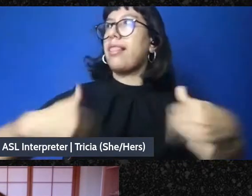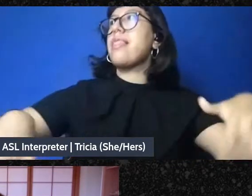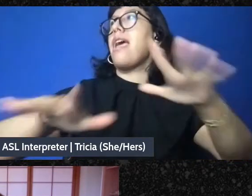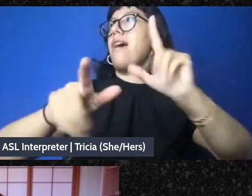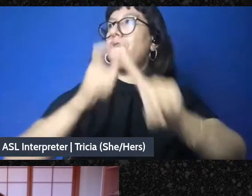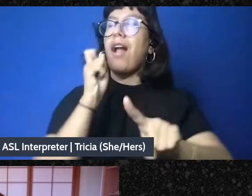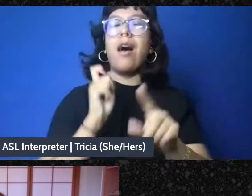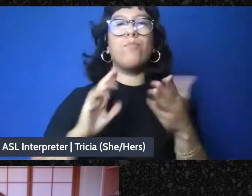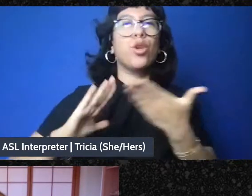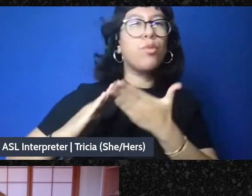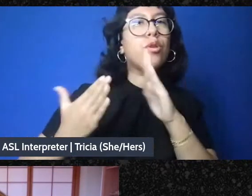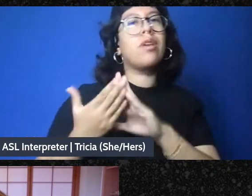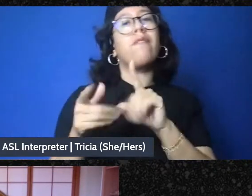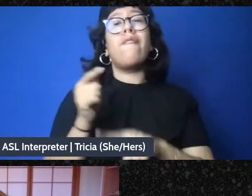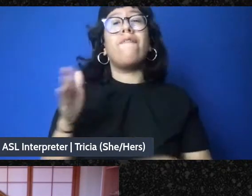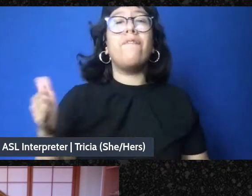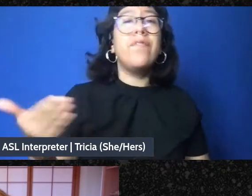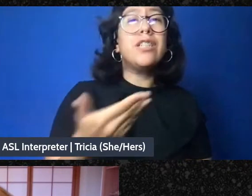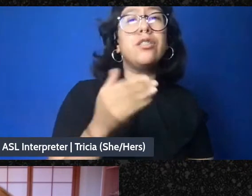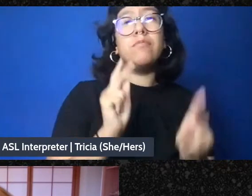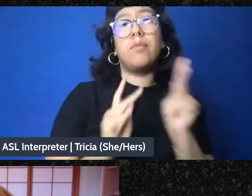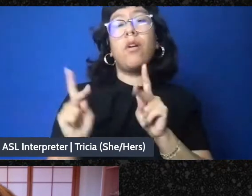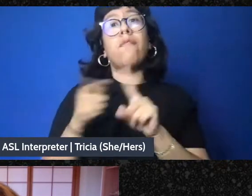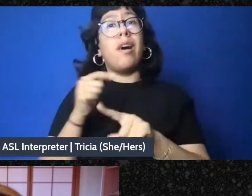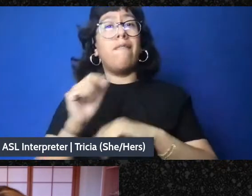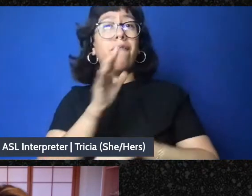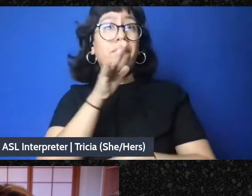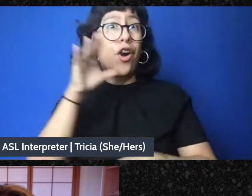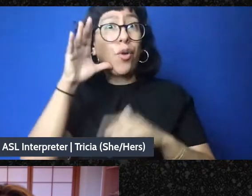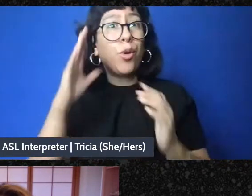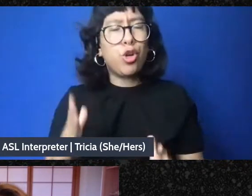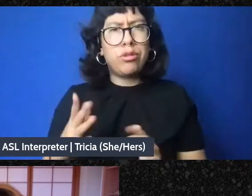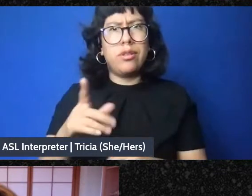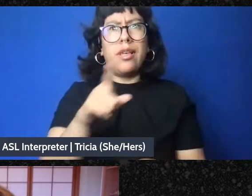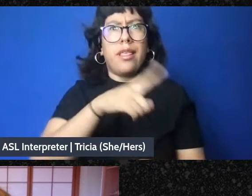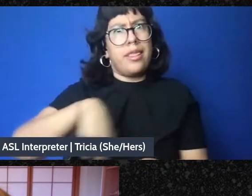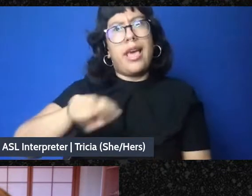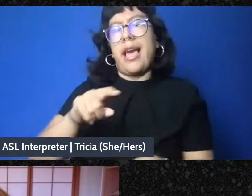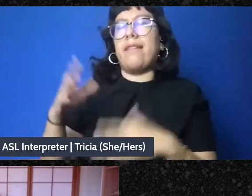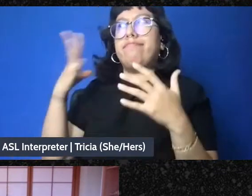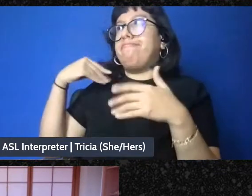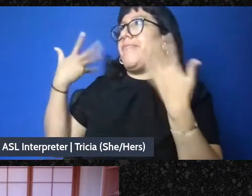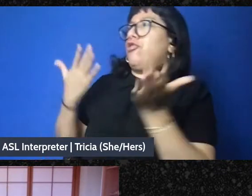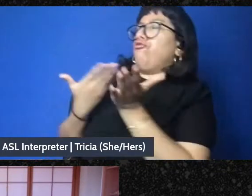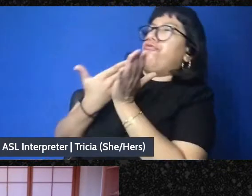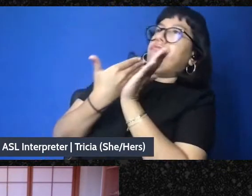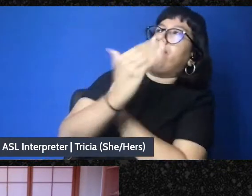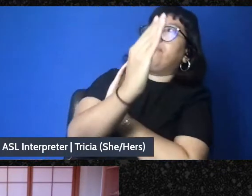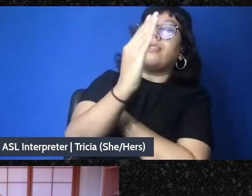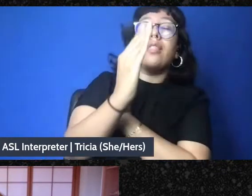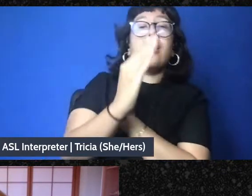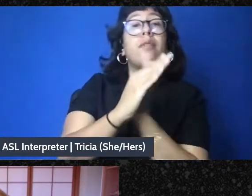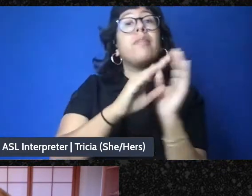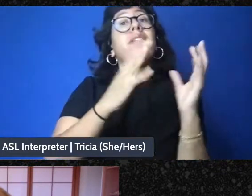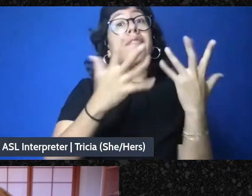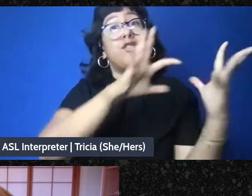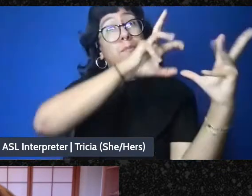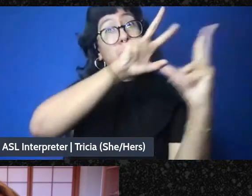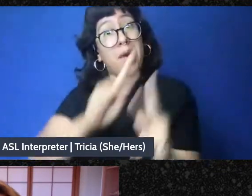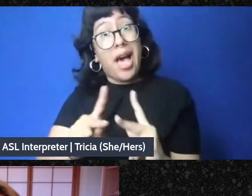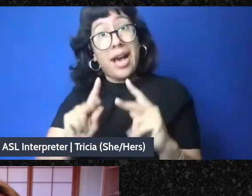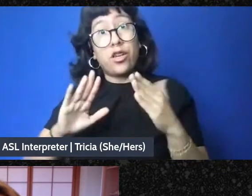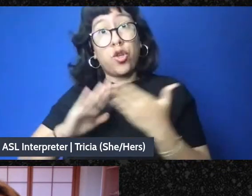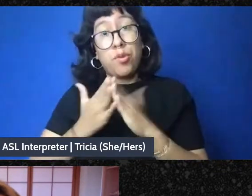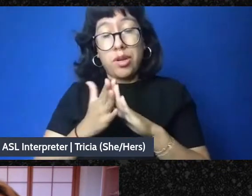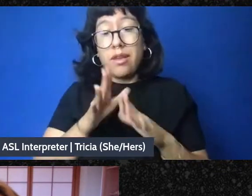small hold farmers who had been internally displaced but when they would return to their homes and their